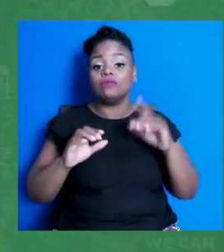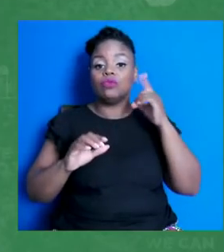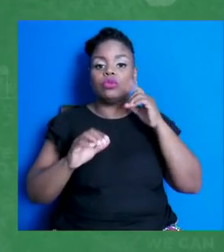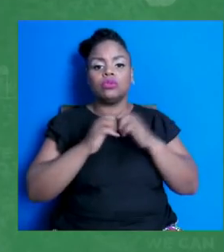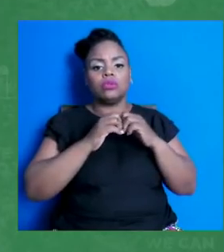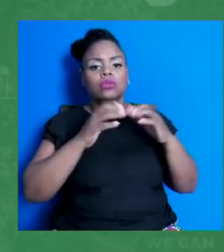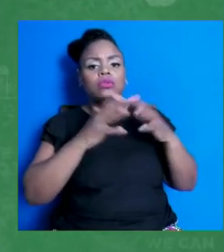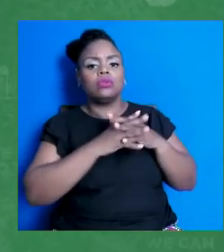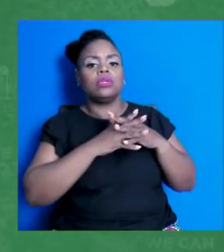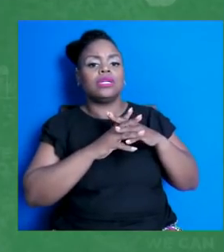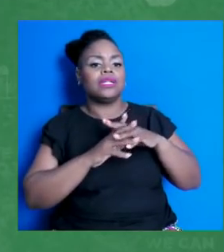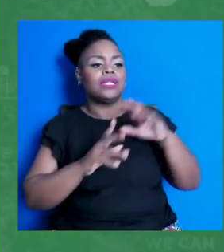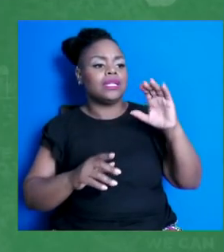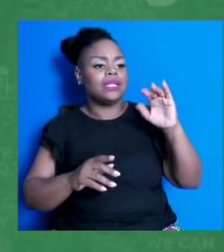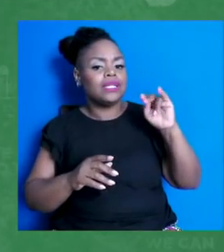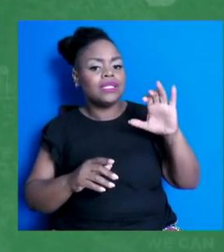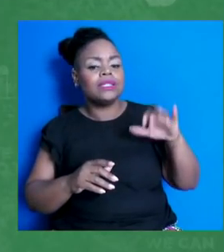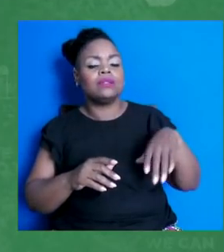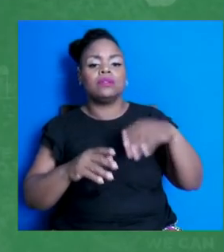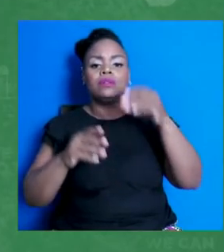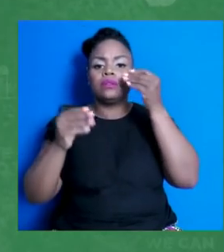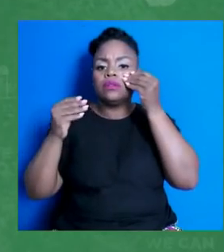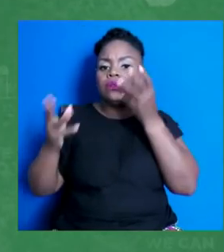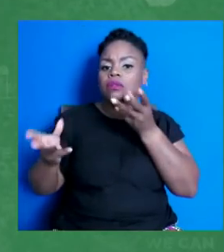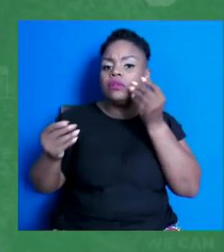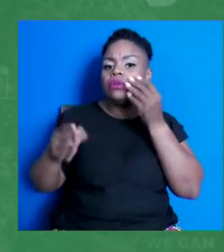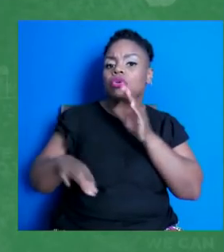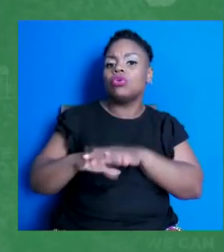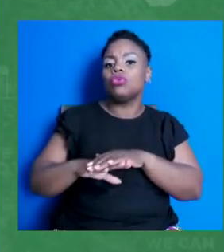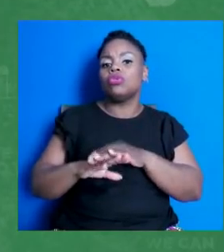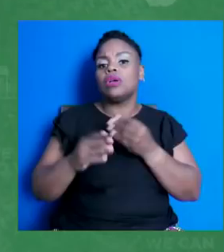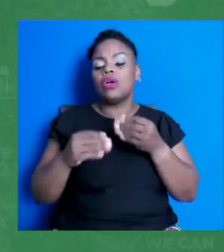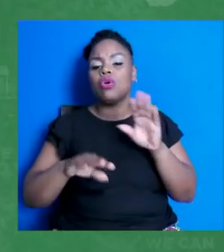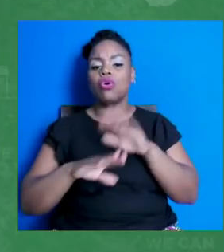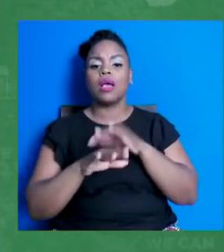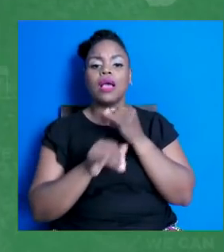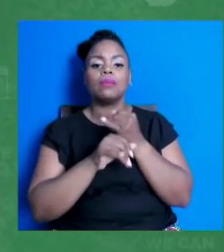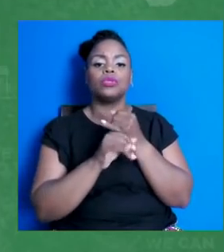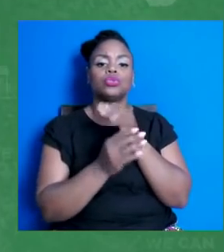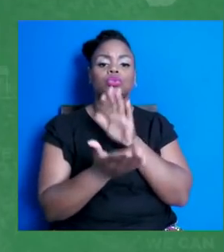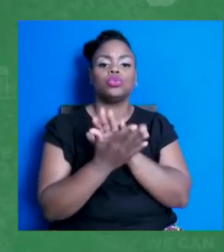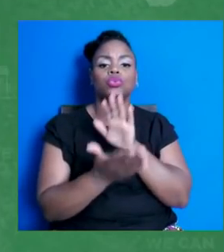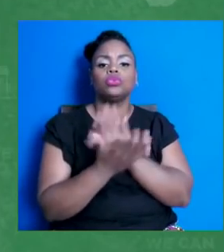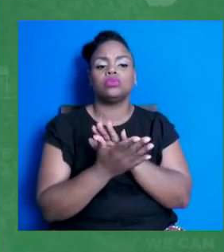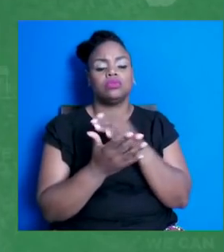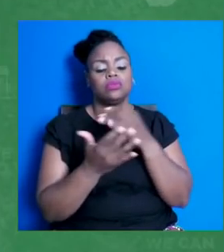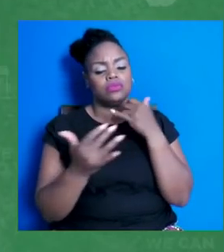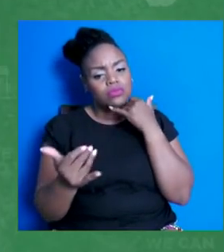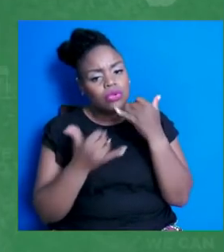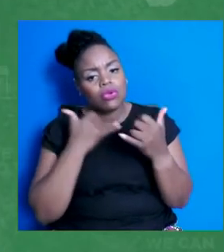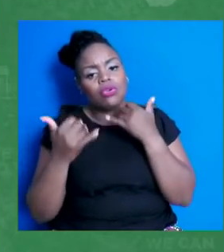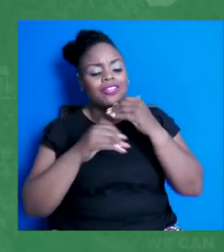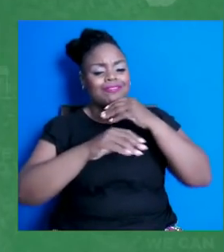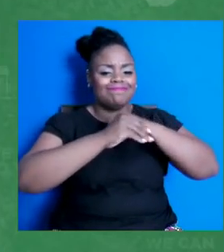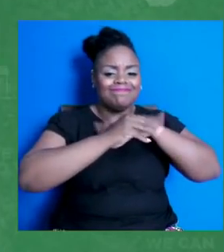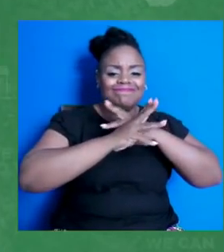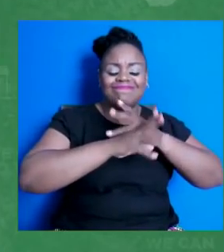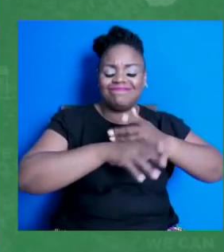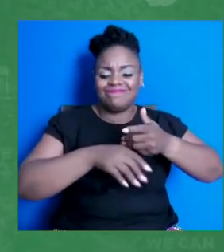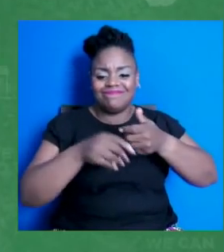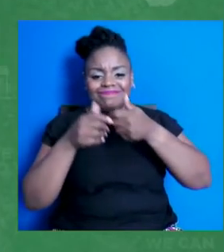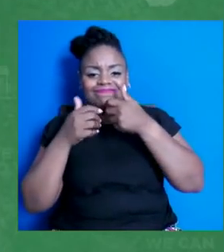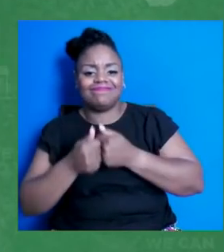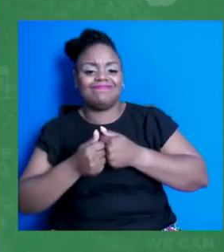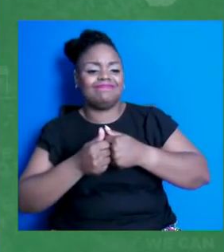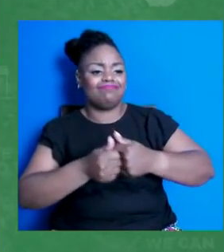information on campus or at school to making phone calls or texts and talking to your friends and family.